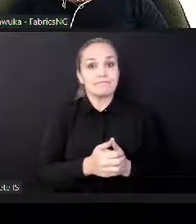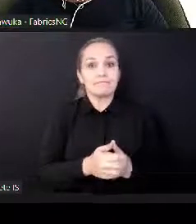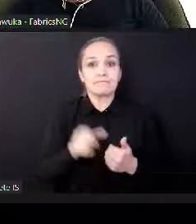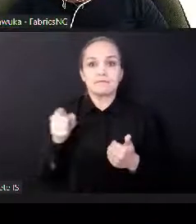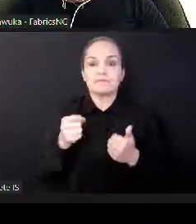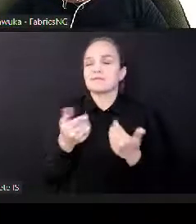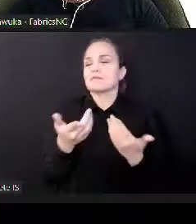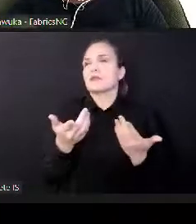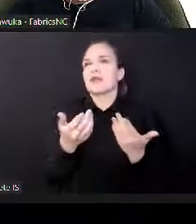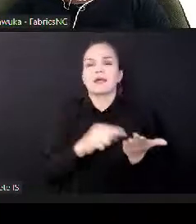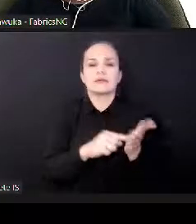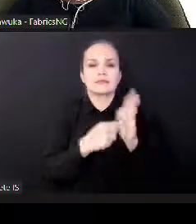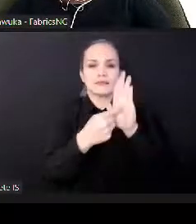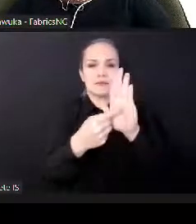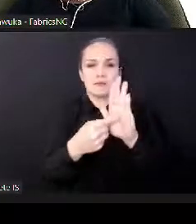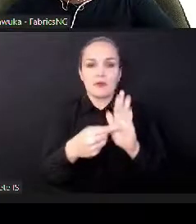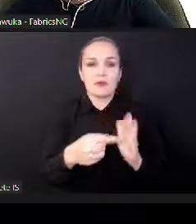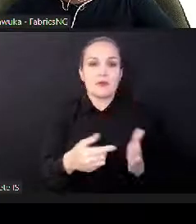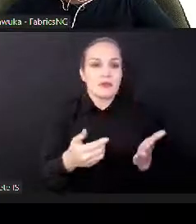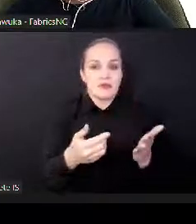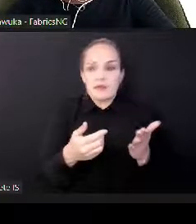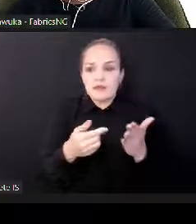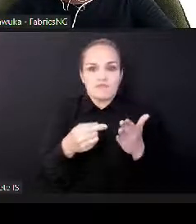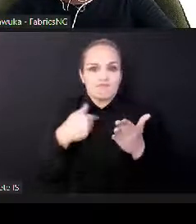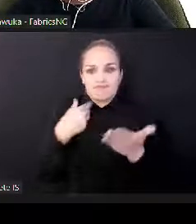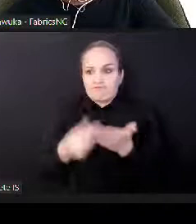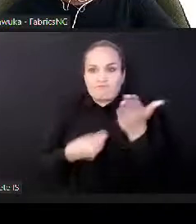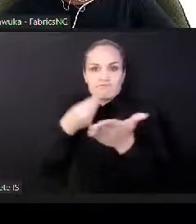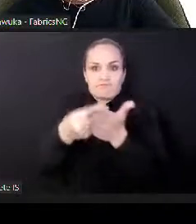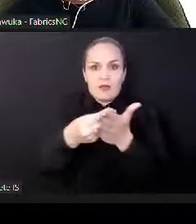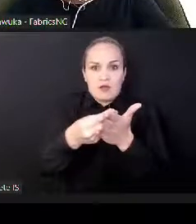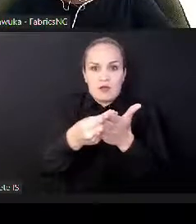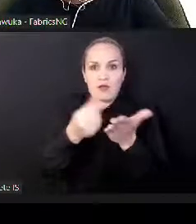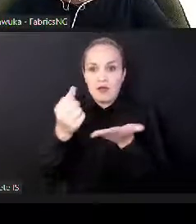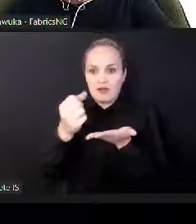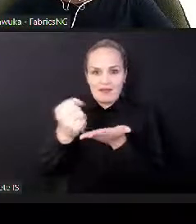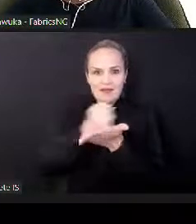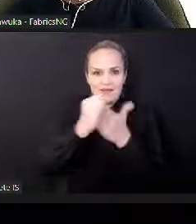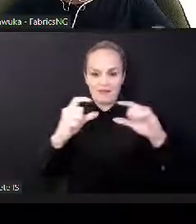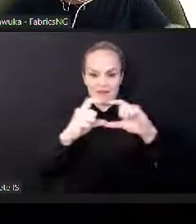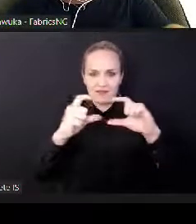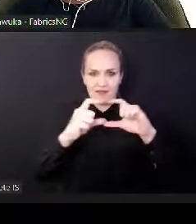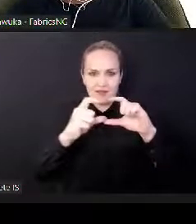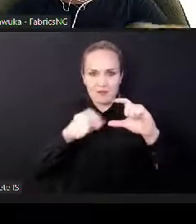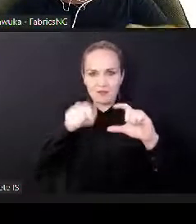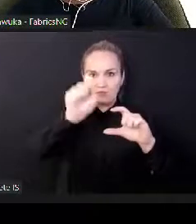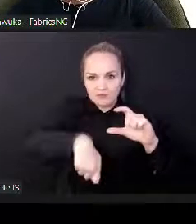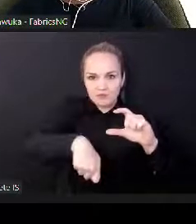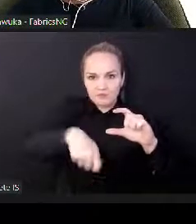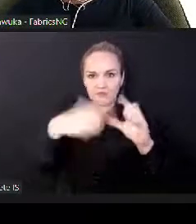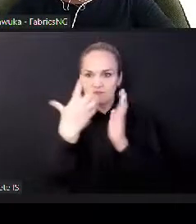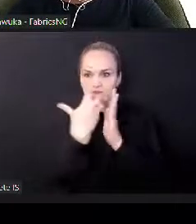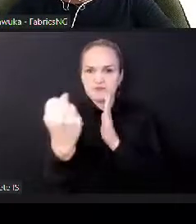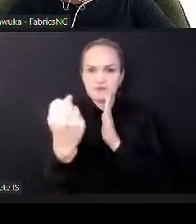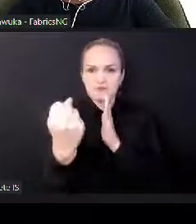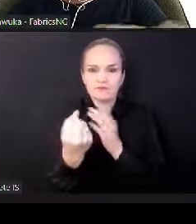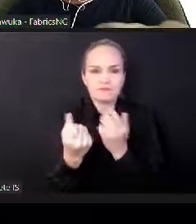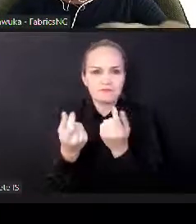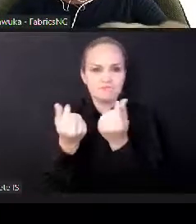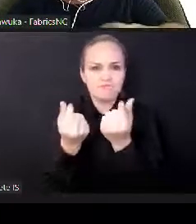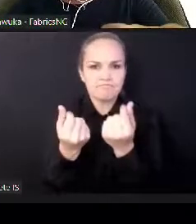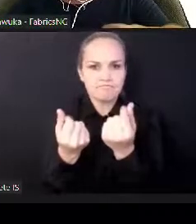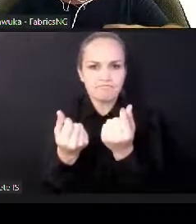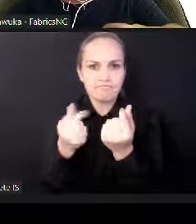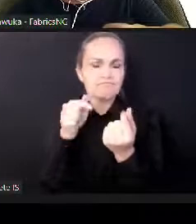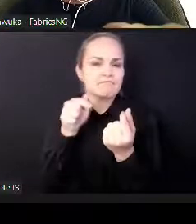not have as many credit cards, so this is mobile phone-based consumption, microtransactions. So platform and payment